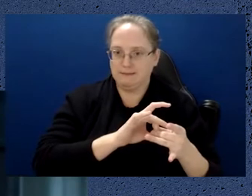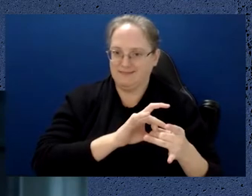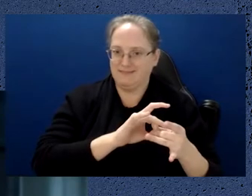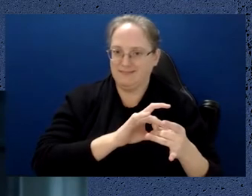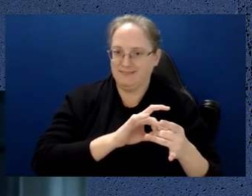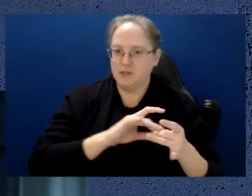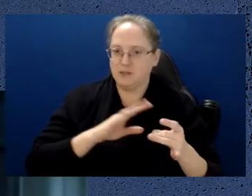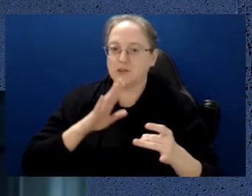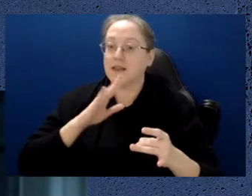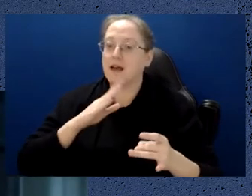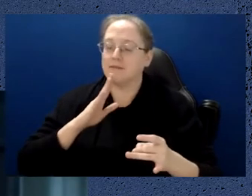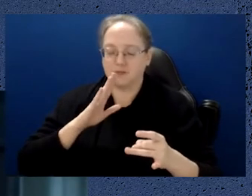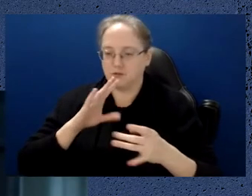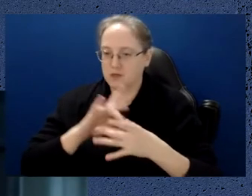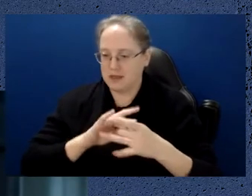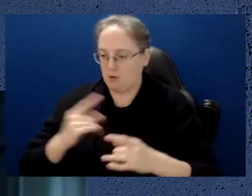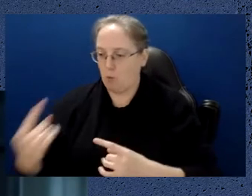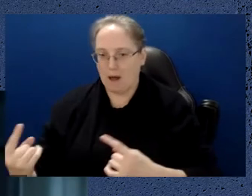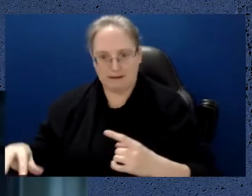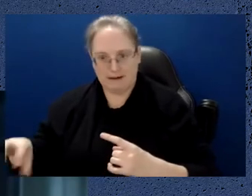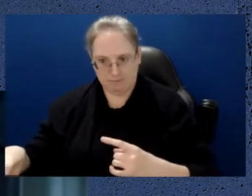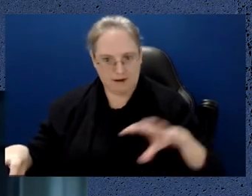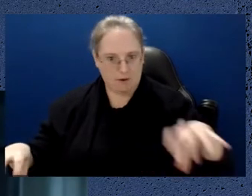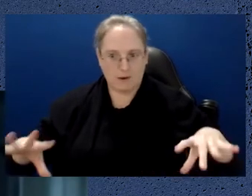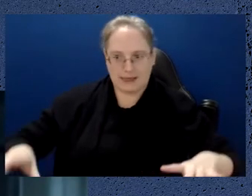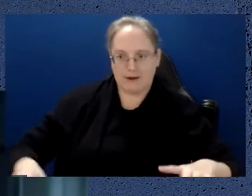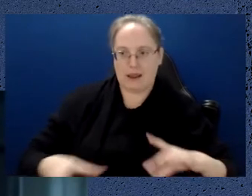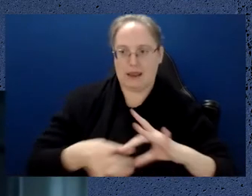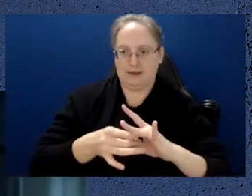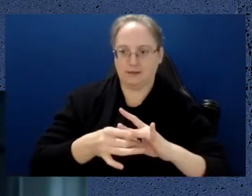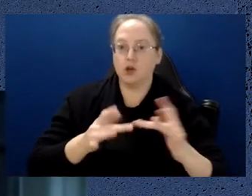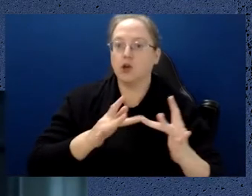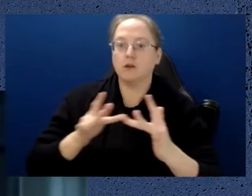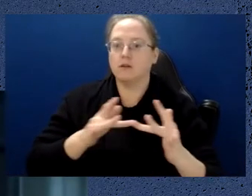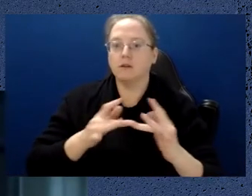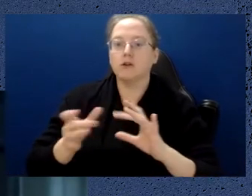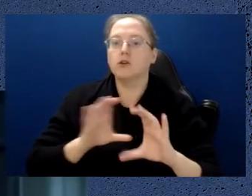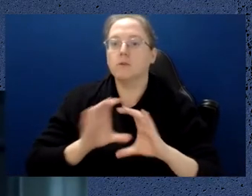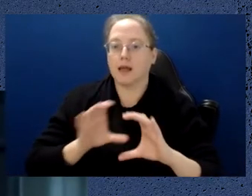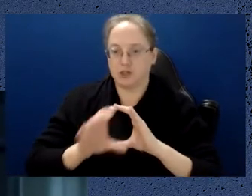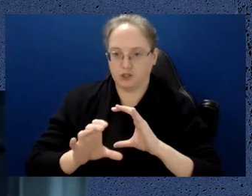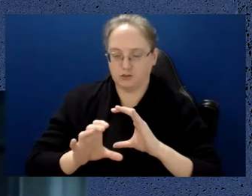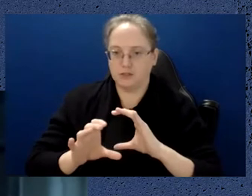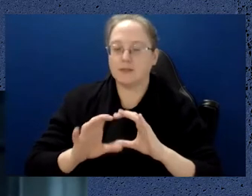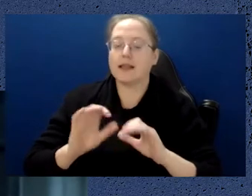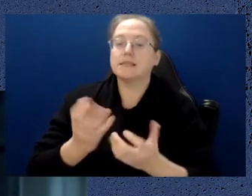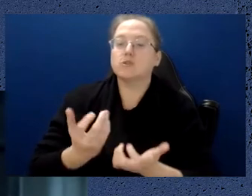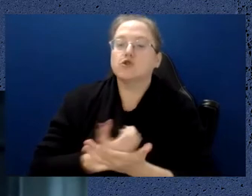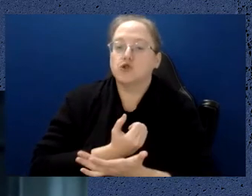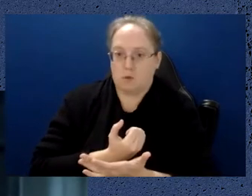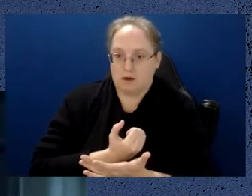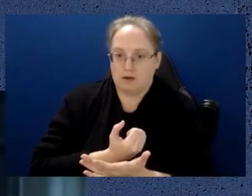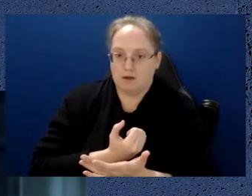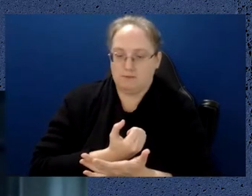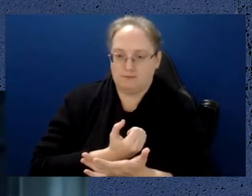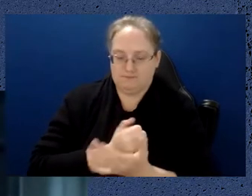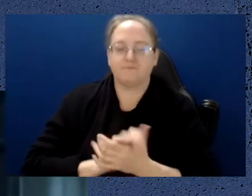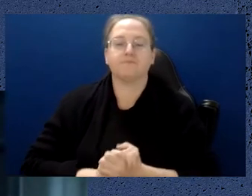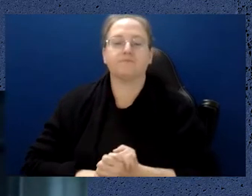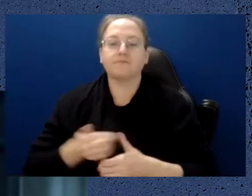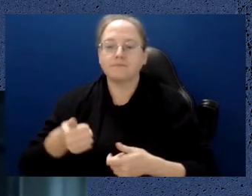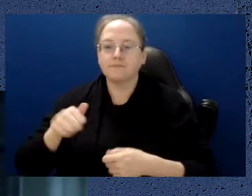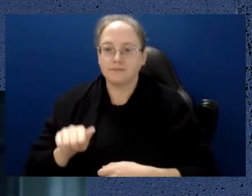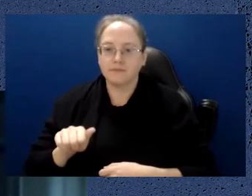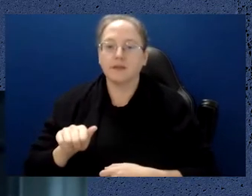provably secure. And then the third area is quantum computing. And this is